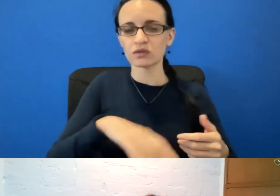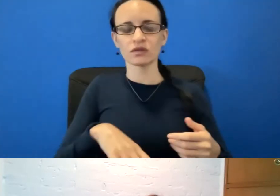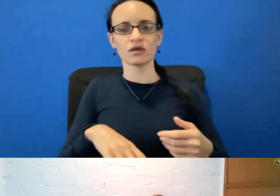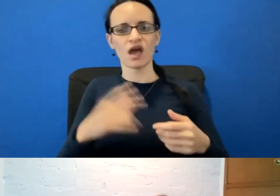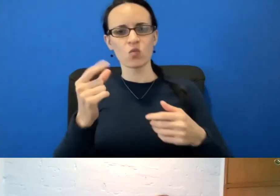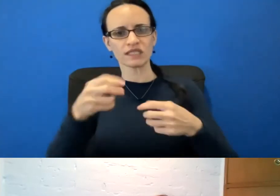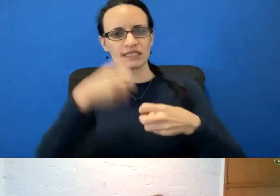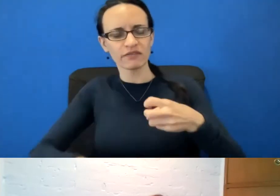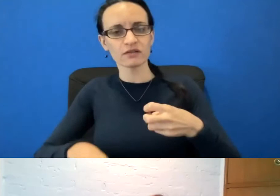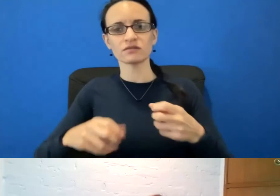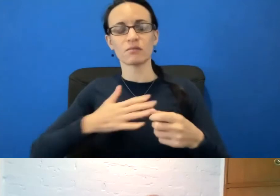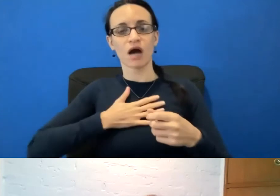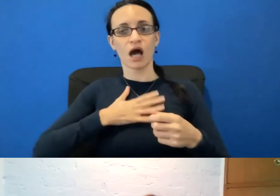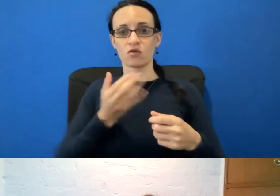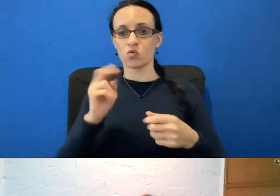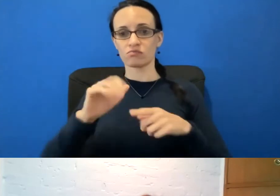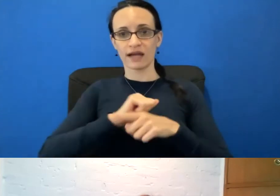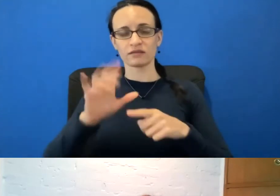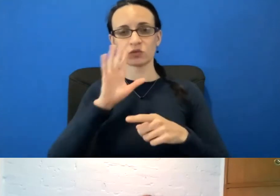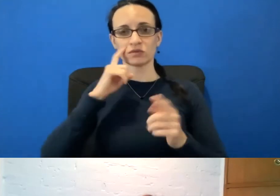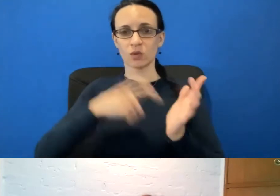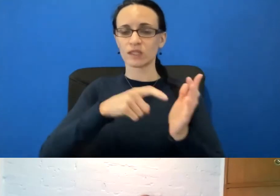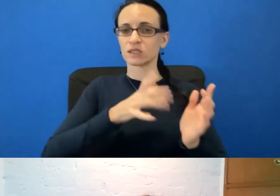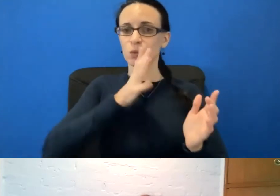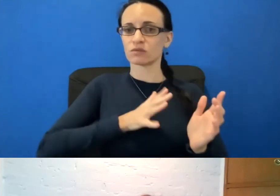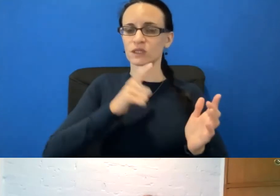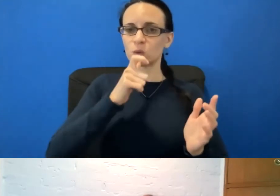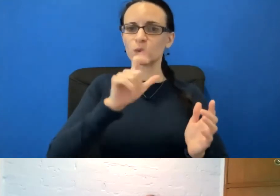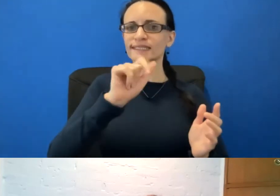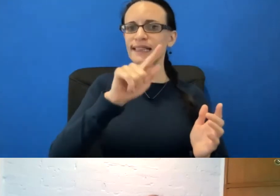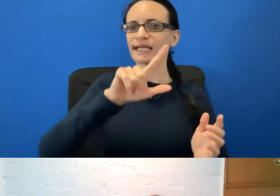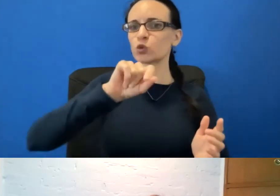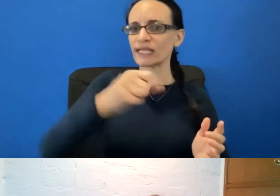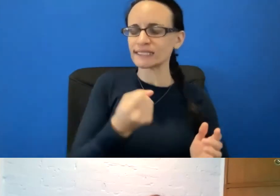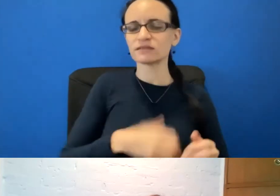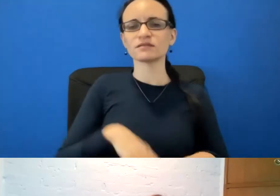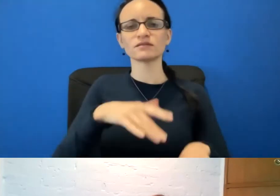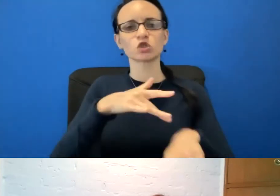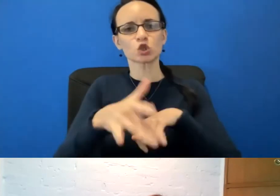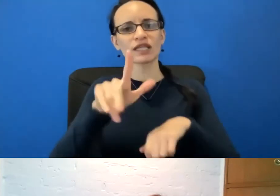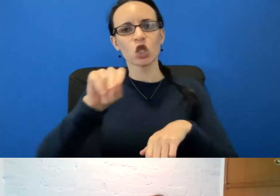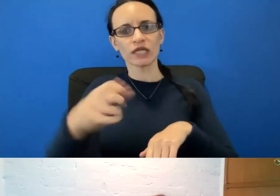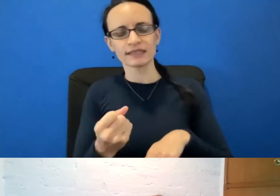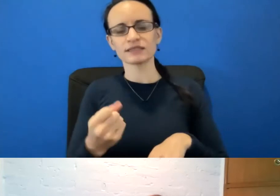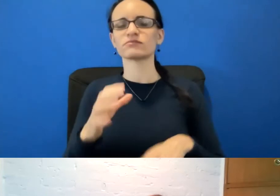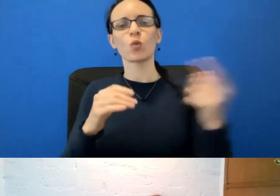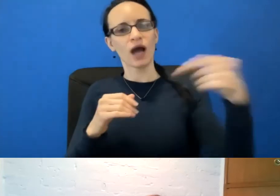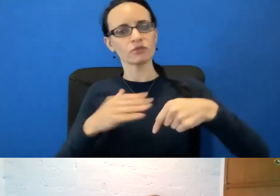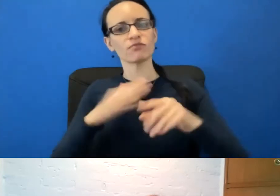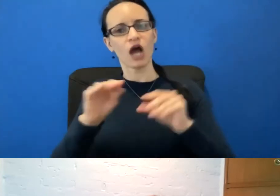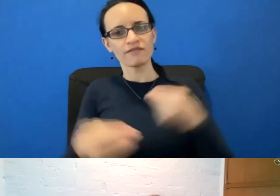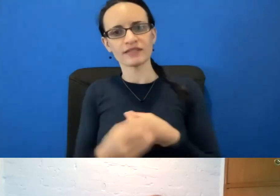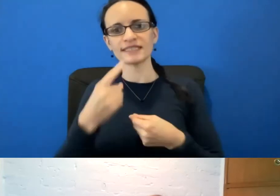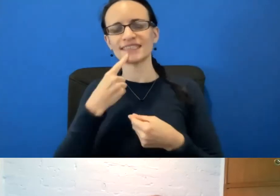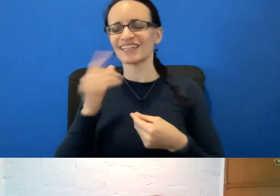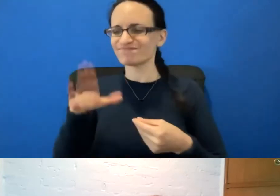I'll often see this young woman in her late 20s, early 30s come into my office and say, you know, I've been telling my